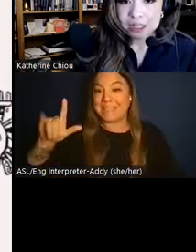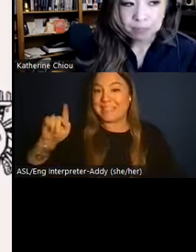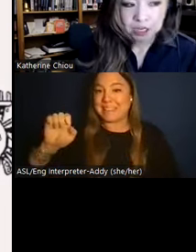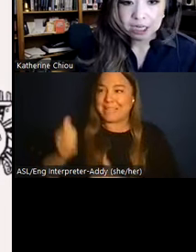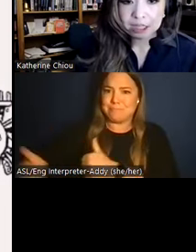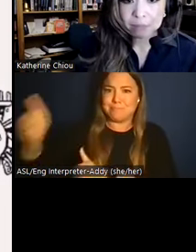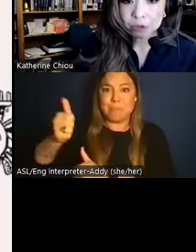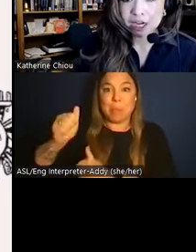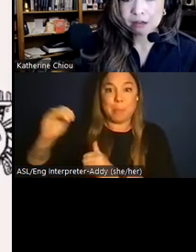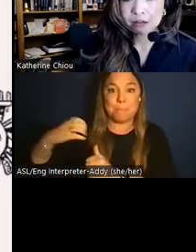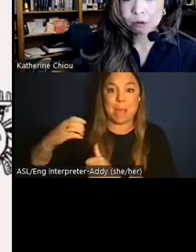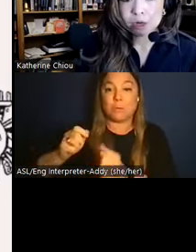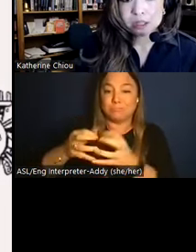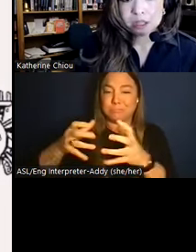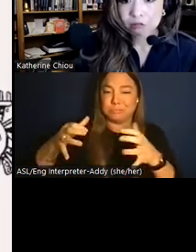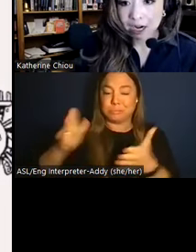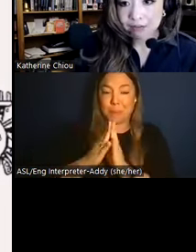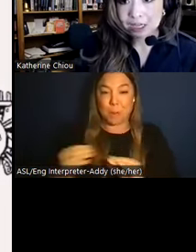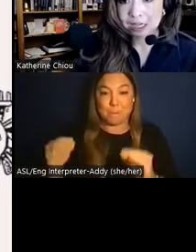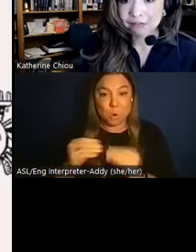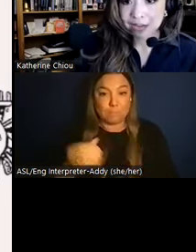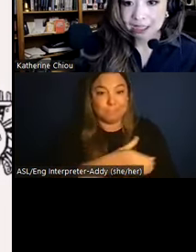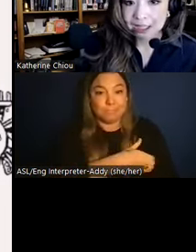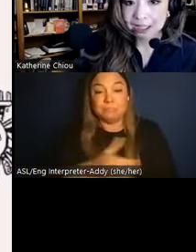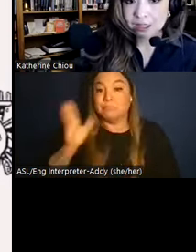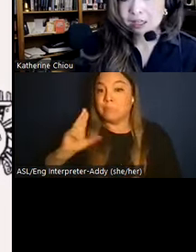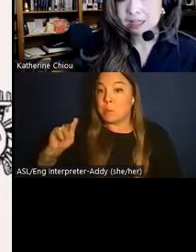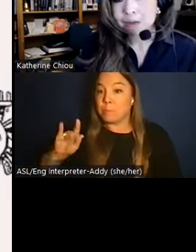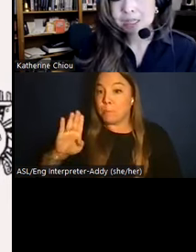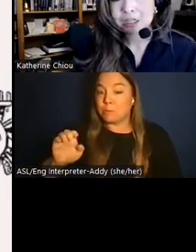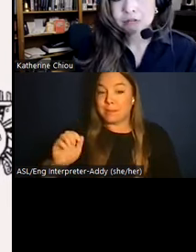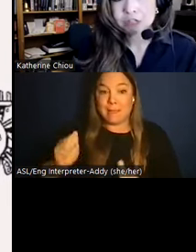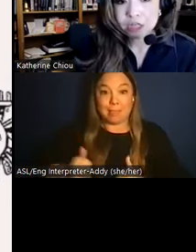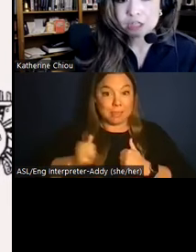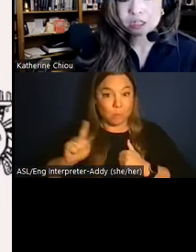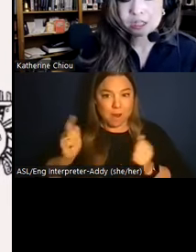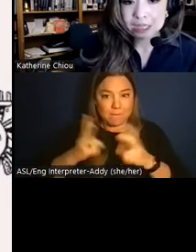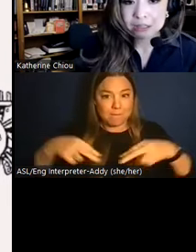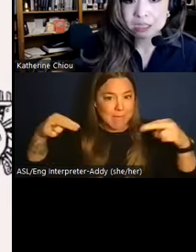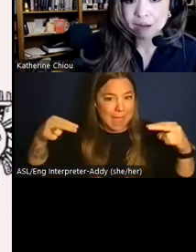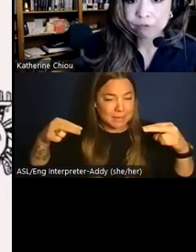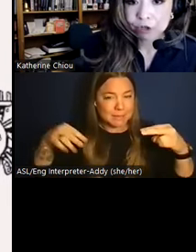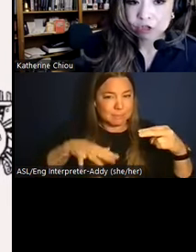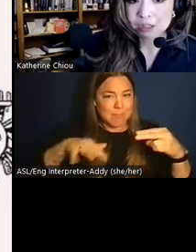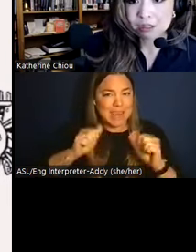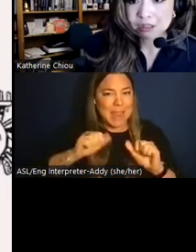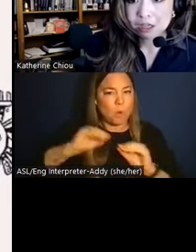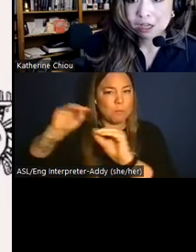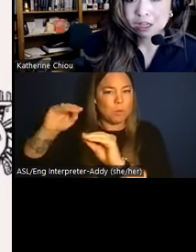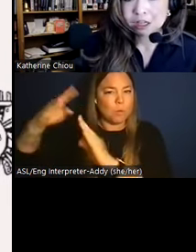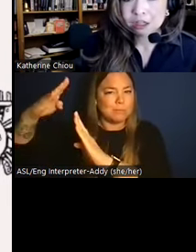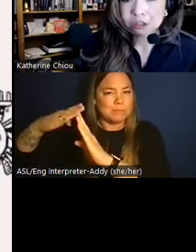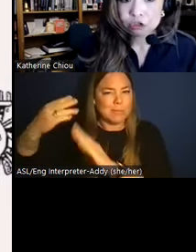During this period, the Moche, once thriving in the valleys, now begin to retreat to these hilltop fortresses.